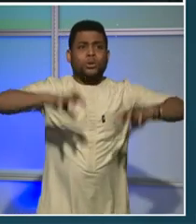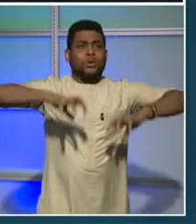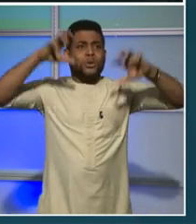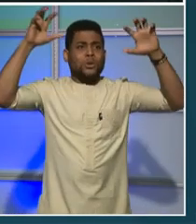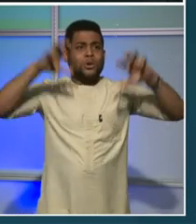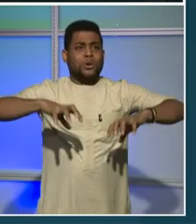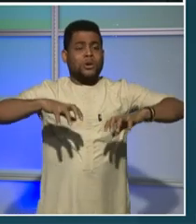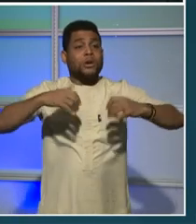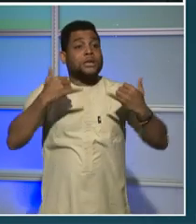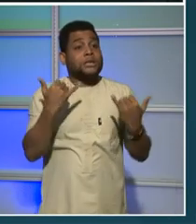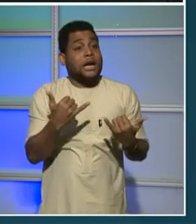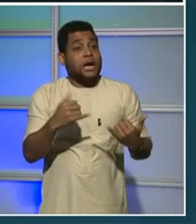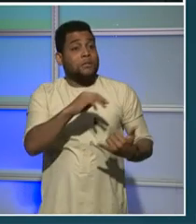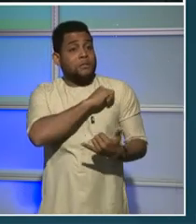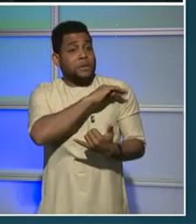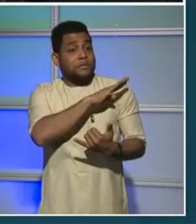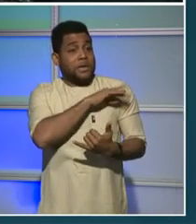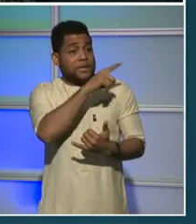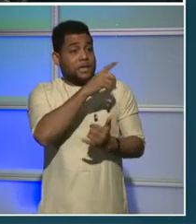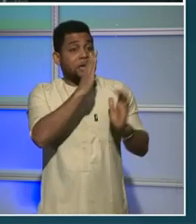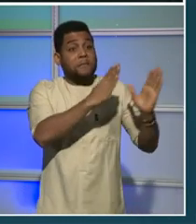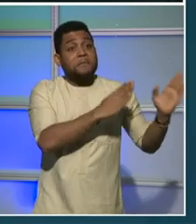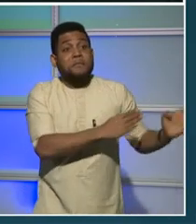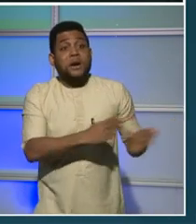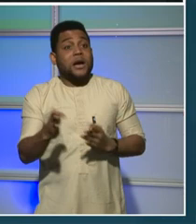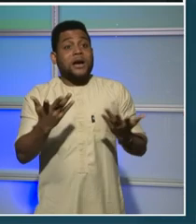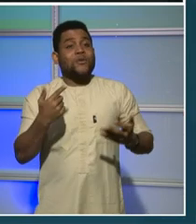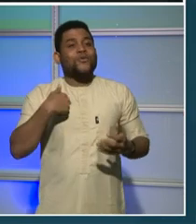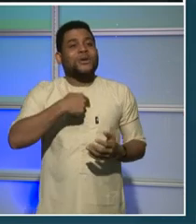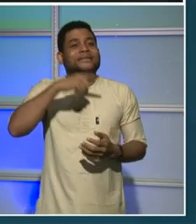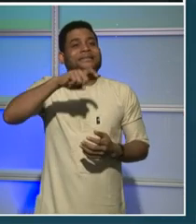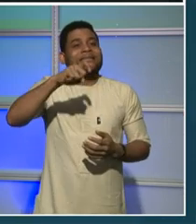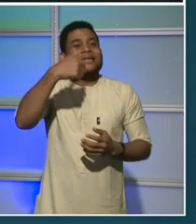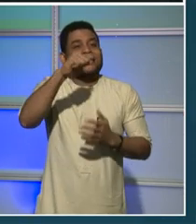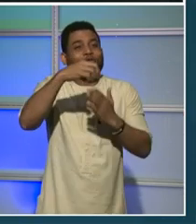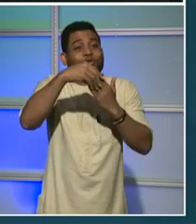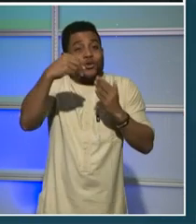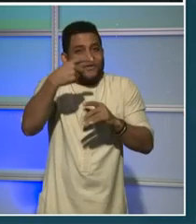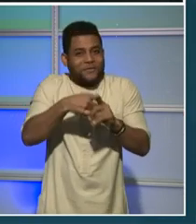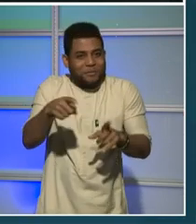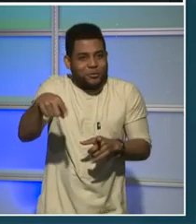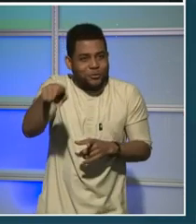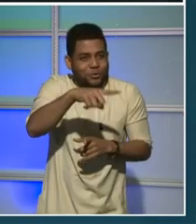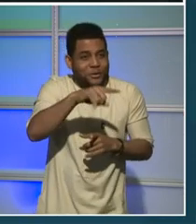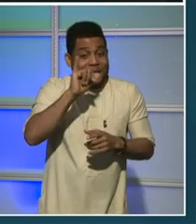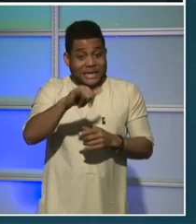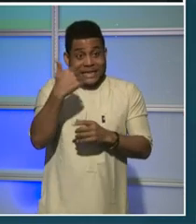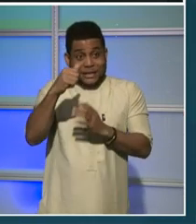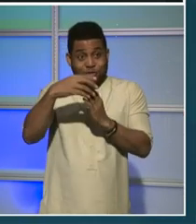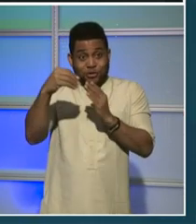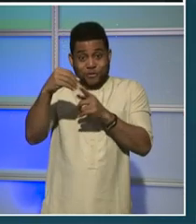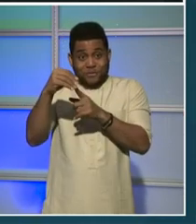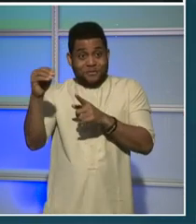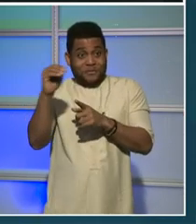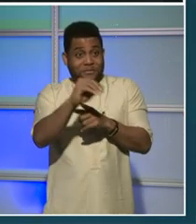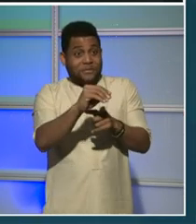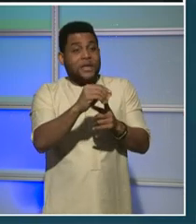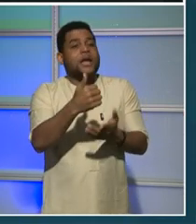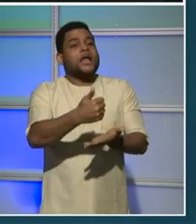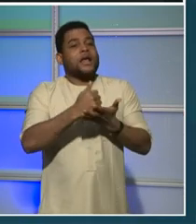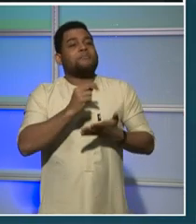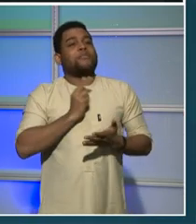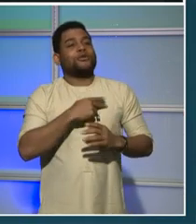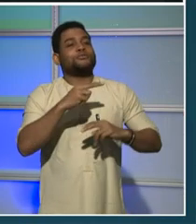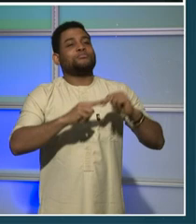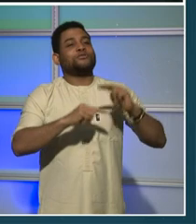Sustainable DC Plan, we need $10 from you. This money will help our efforts to build out citywide projects